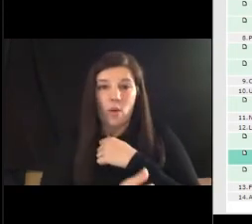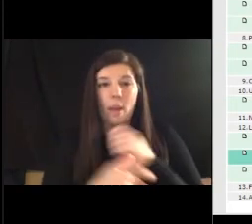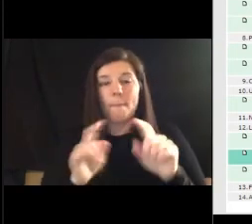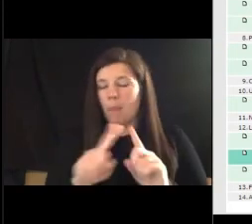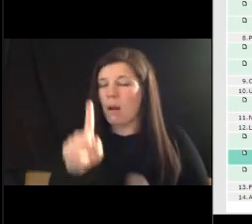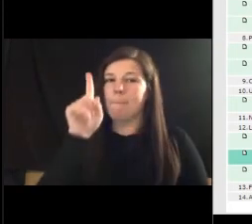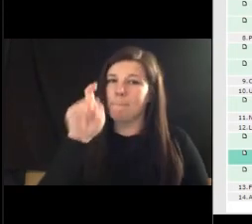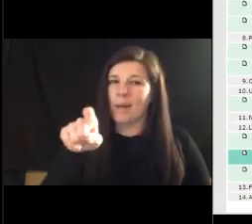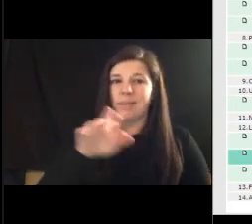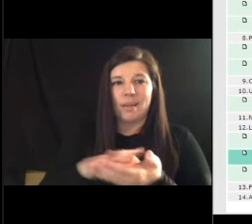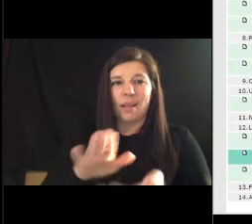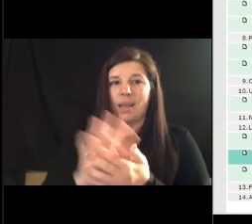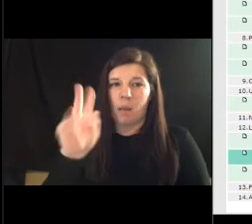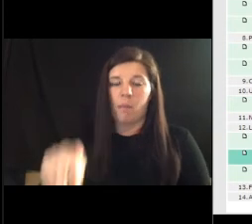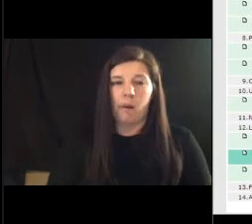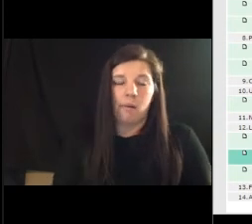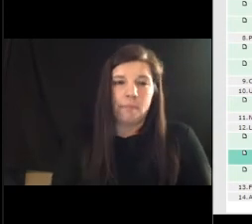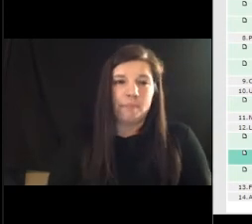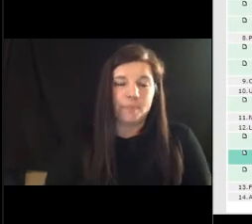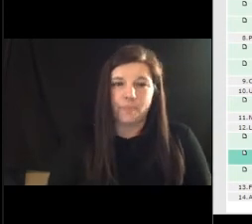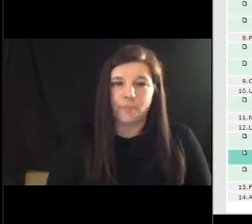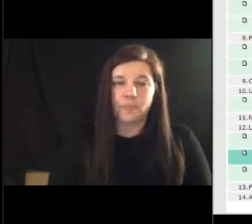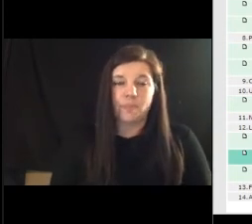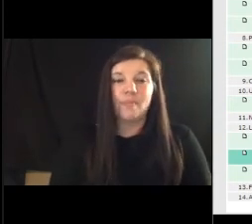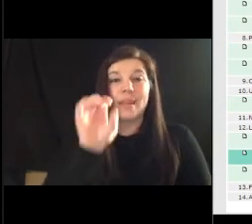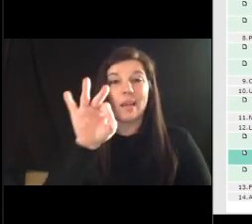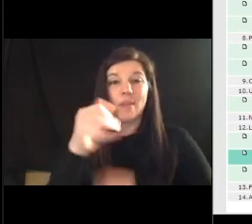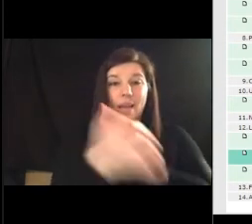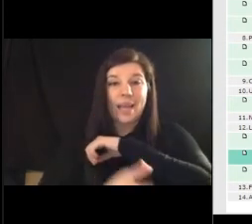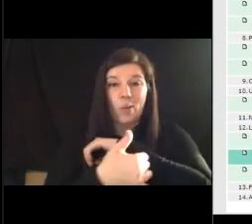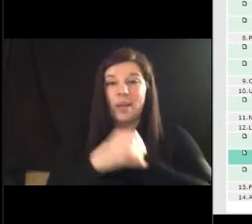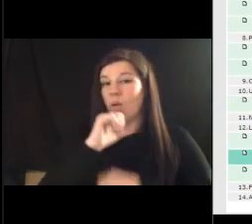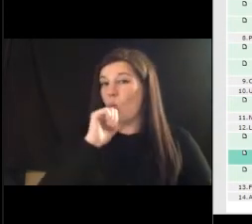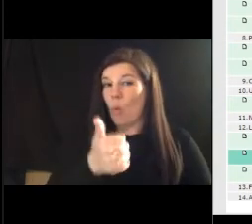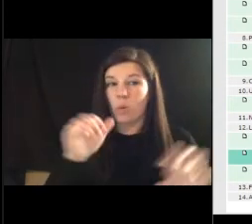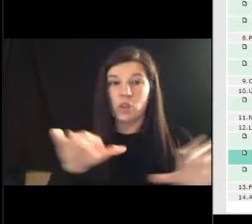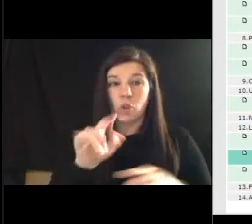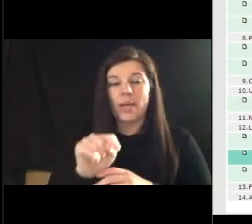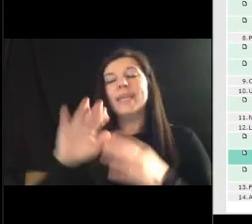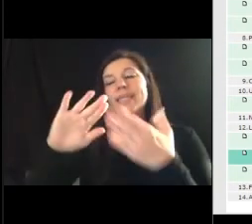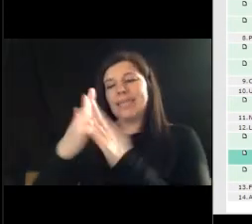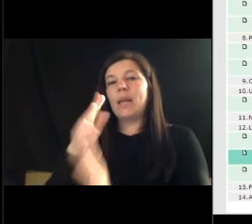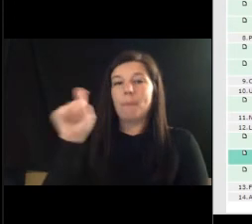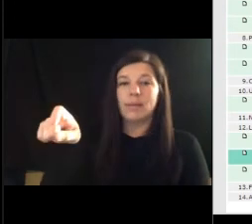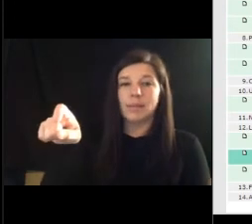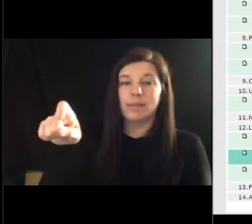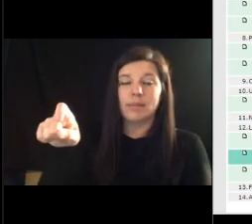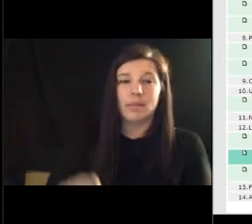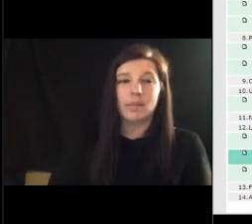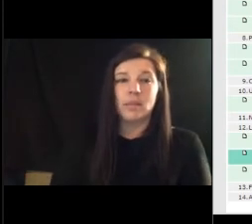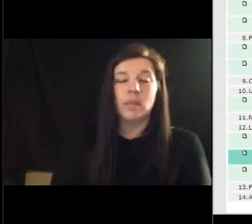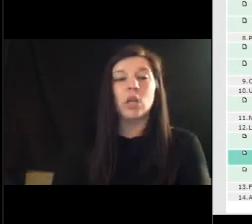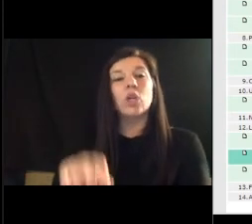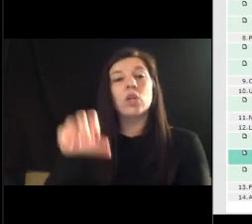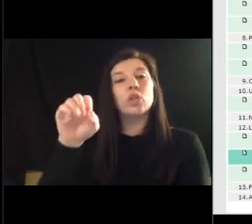up um so if the county's not going to do it then the city has to do it and um so for that reason